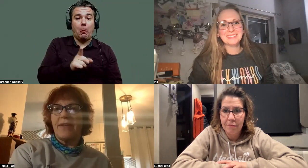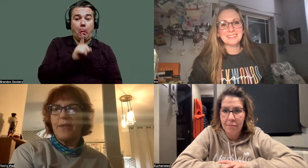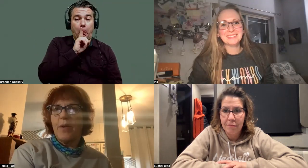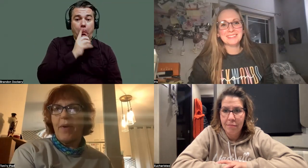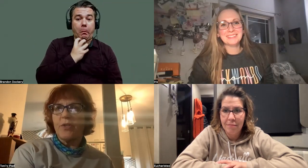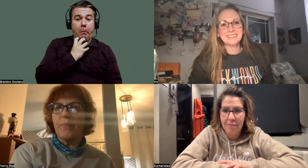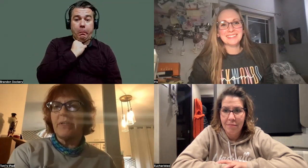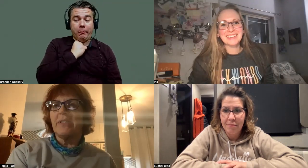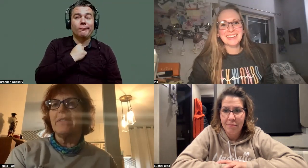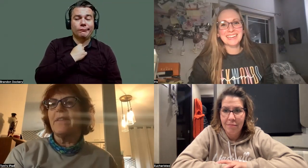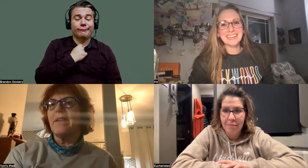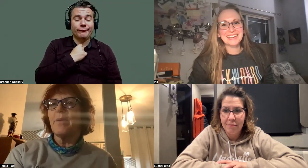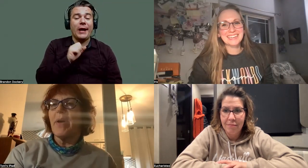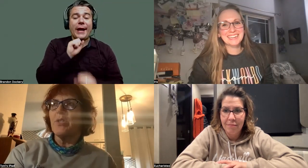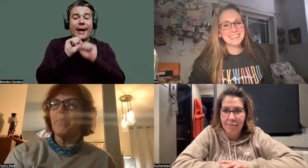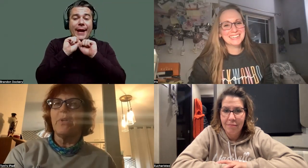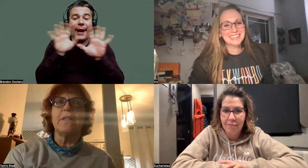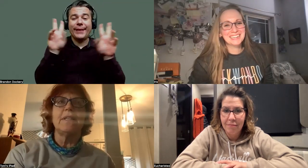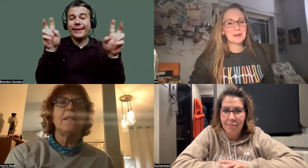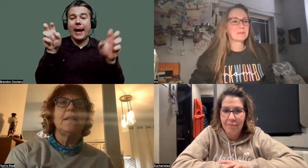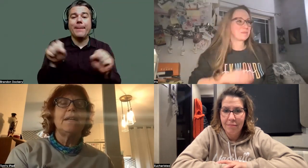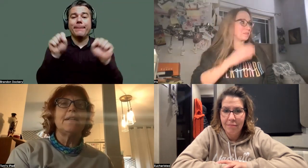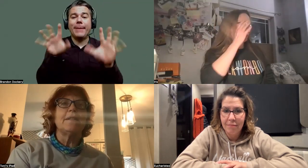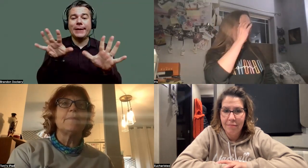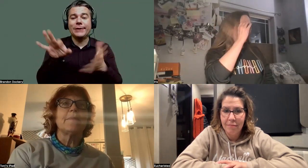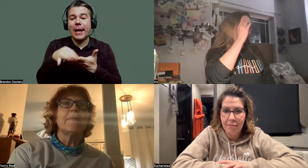nothing is a magic pill. Nothing is a magic bullet.